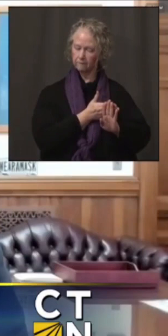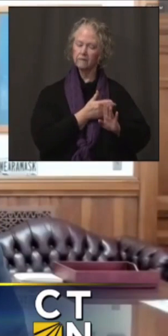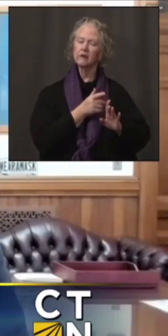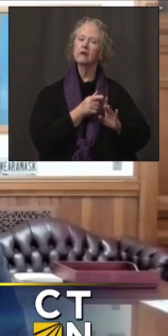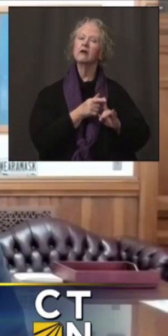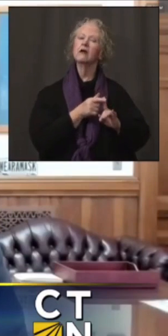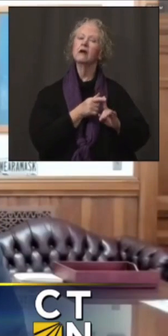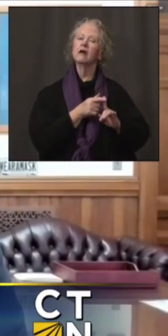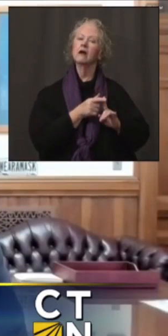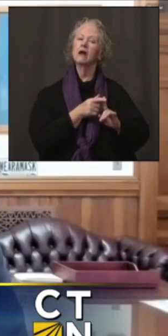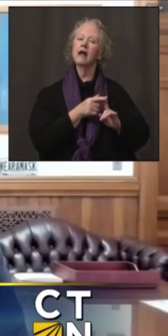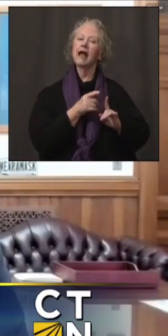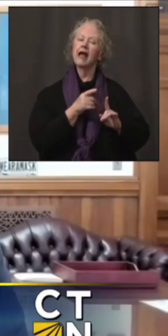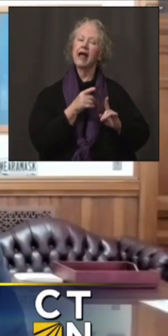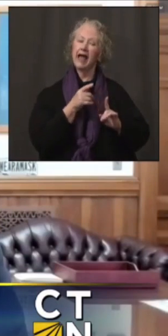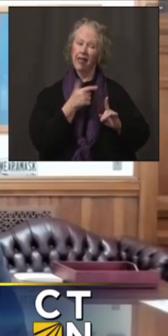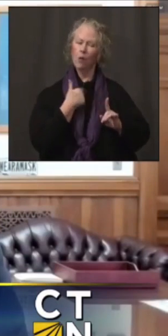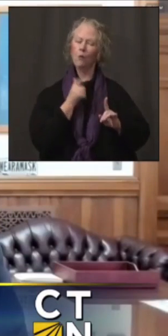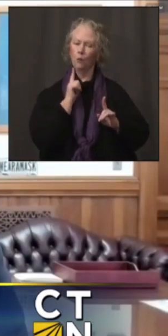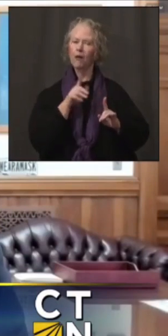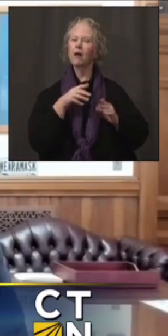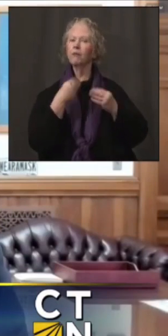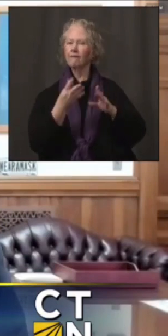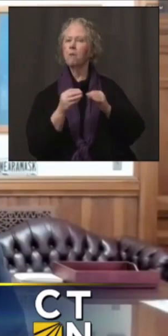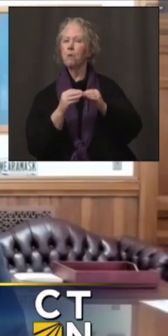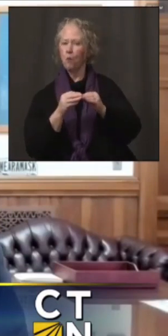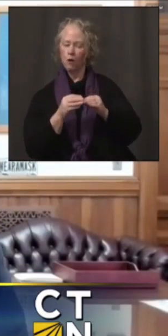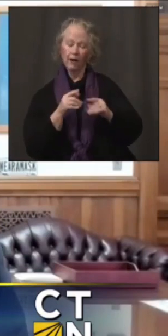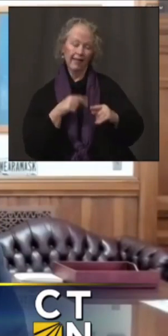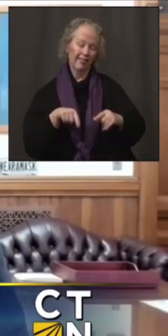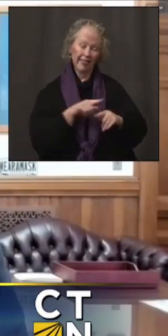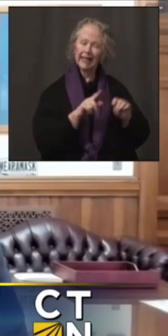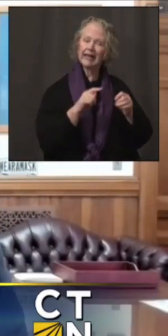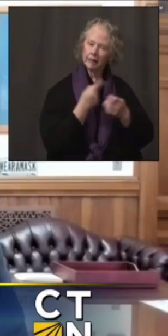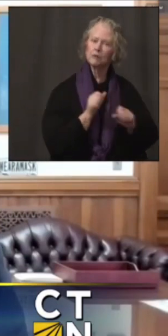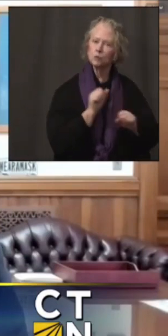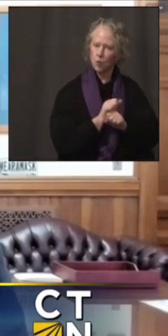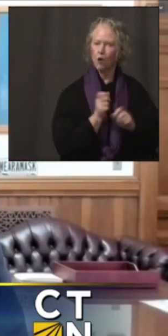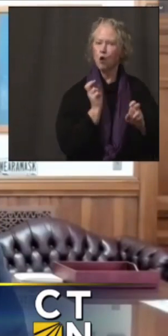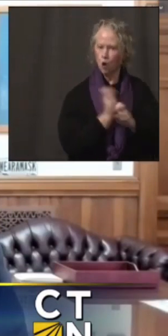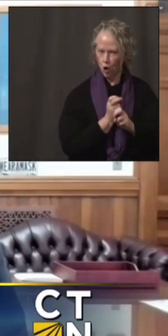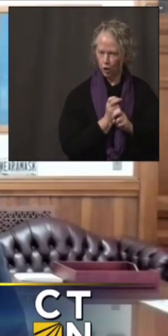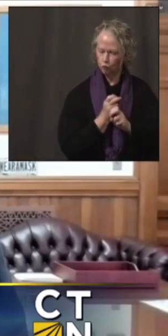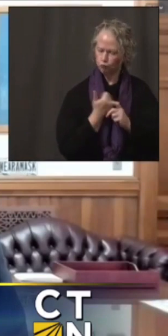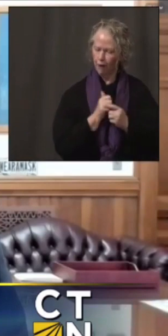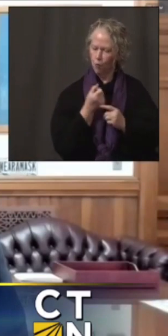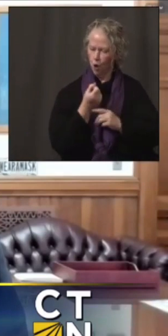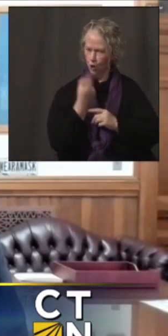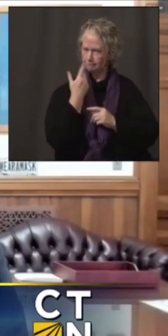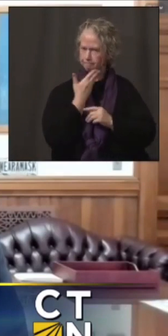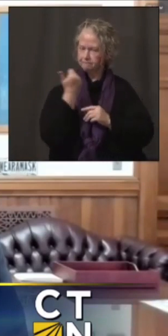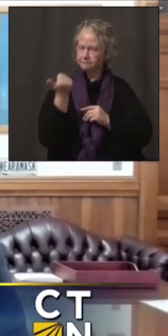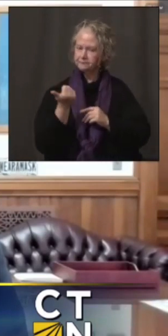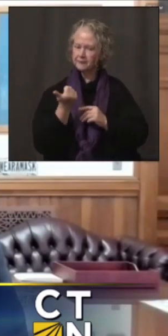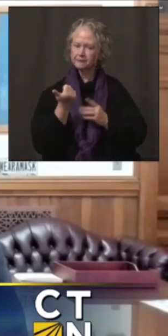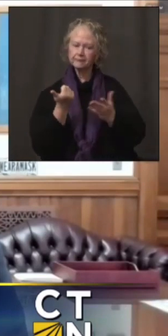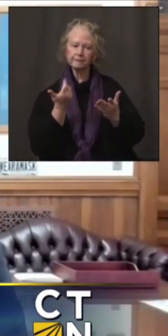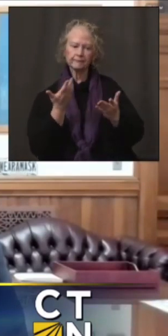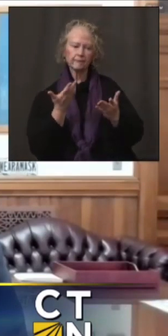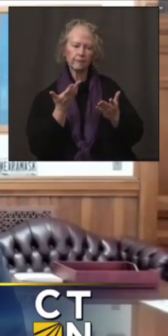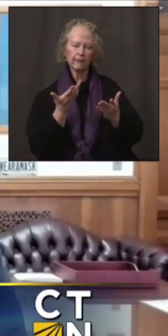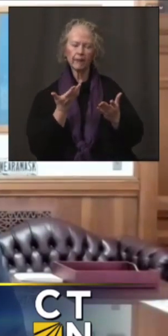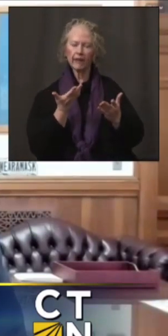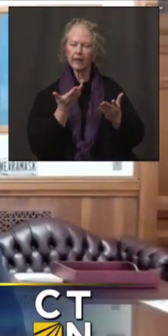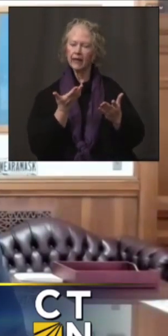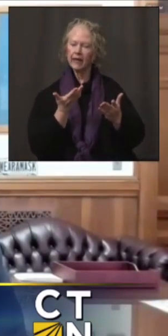the CIAC, uh, as well. Uh, the team has been working very hard on this, really getting an understanding of, uh, uh, only the,